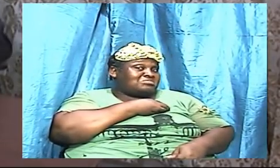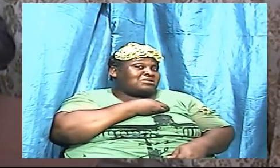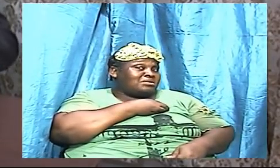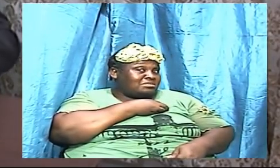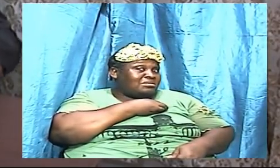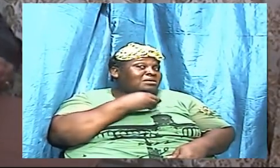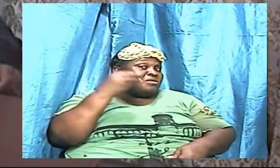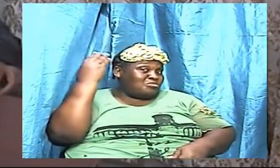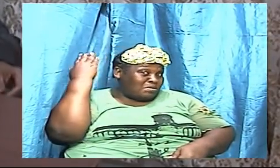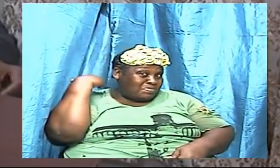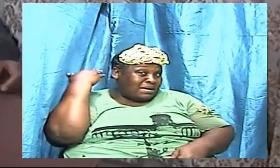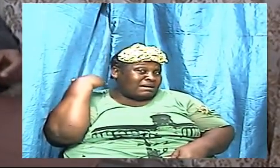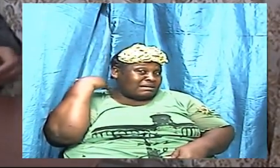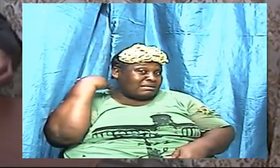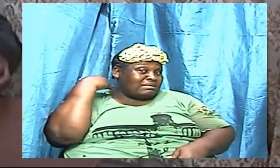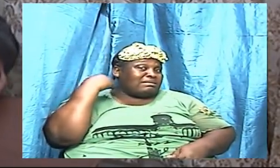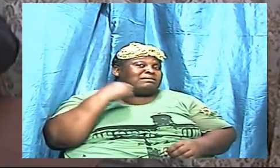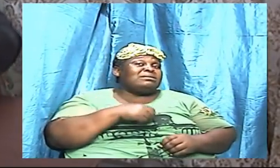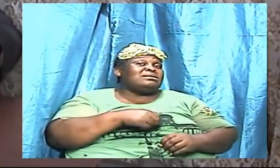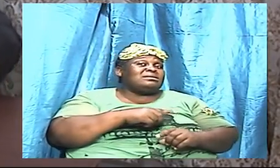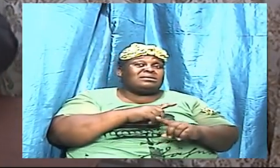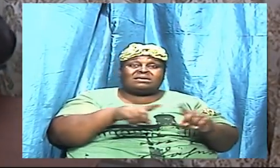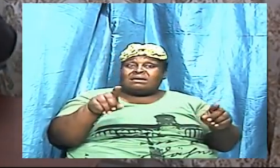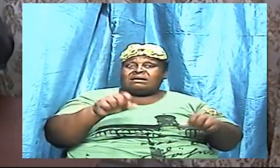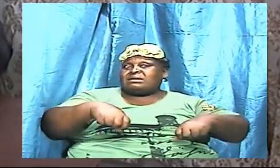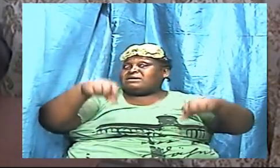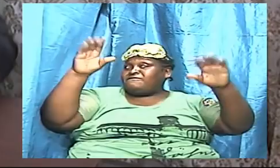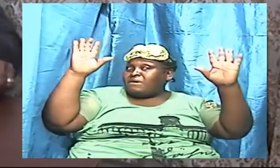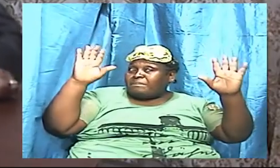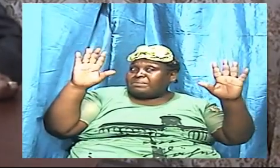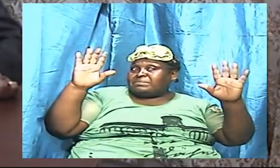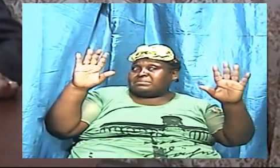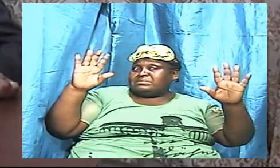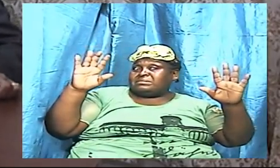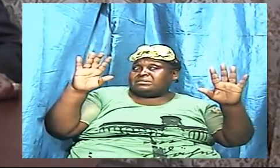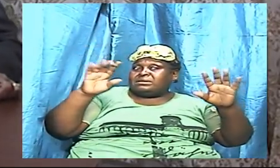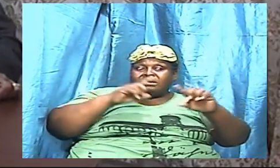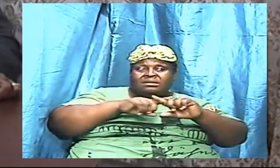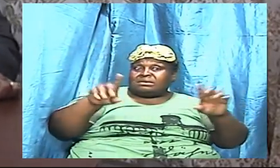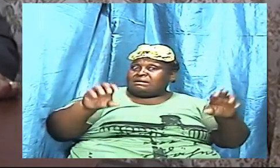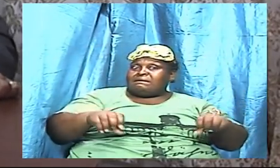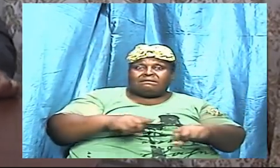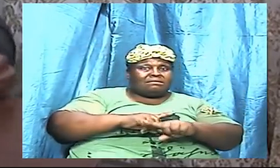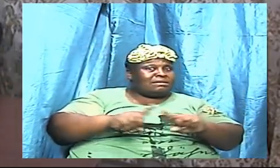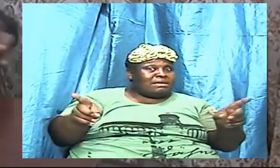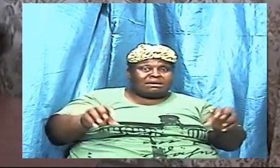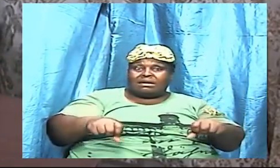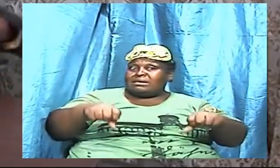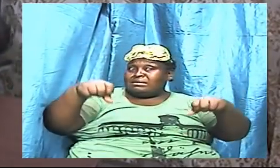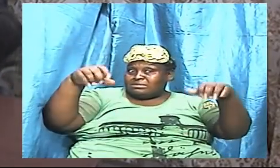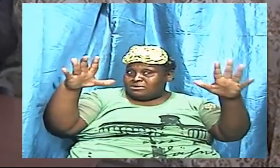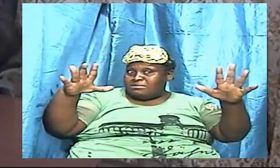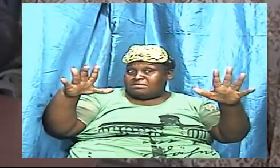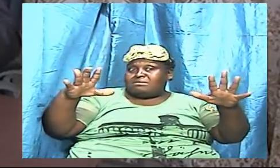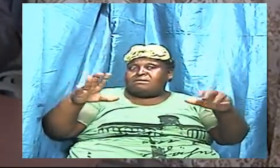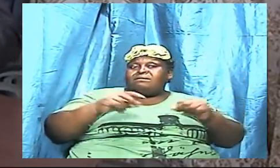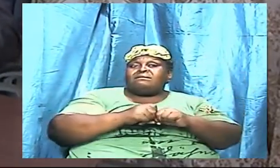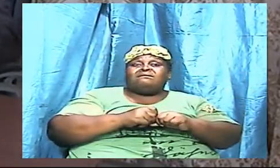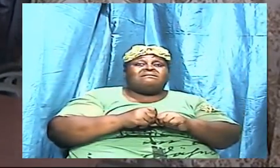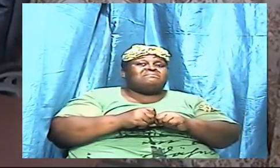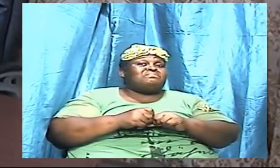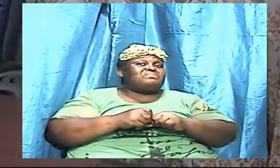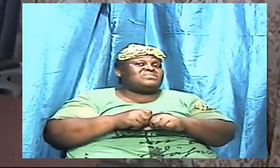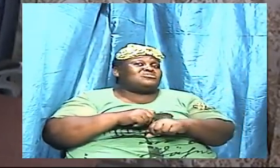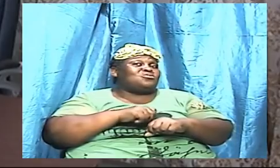fighting and when we use the sword of the spirit which is the word of God and we plunge it into himself he is going to have to pull back